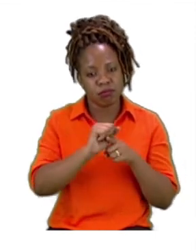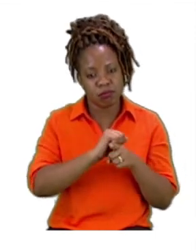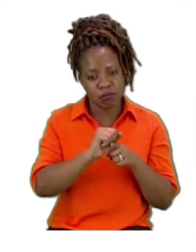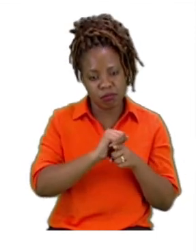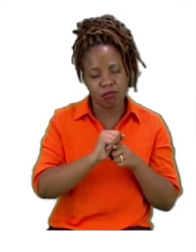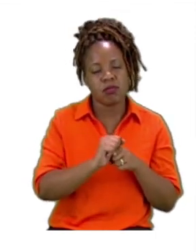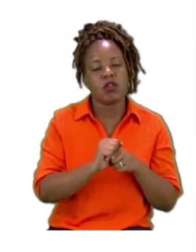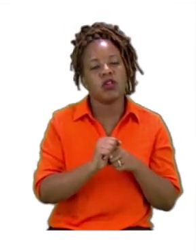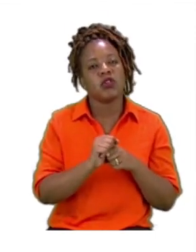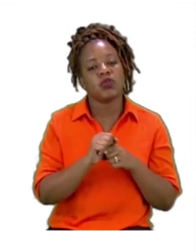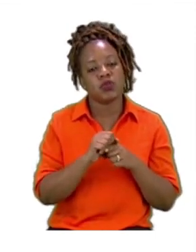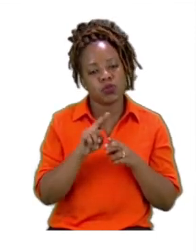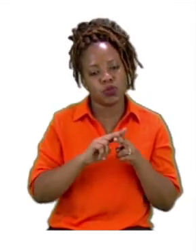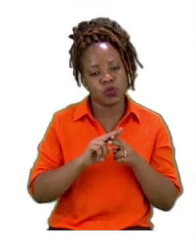sentences.